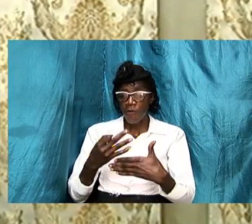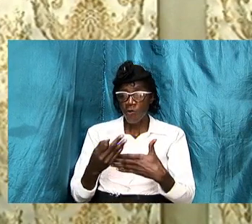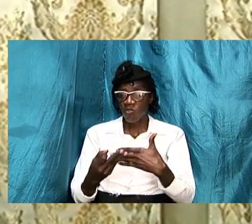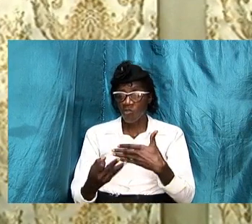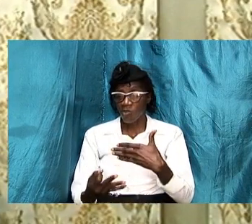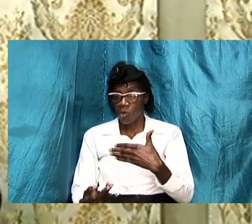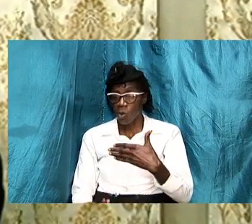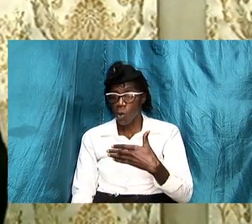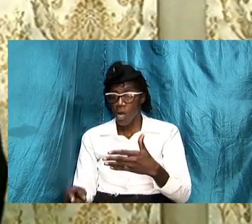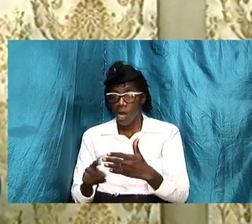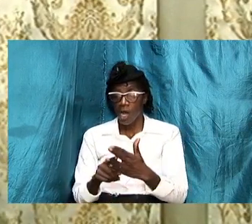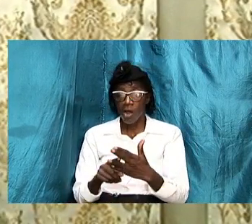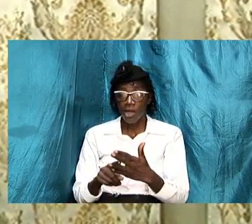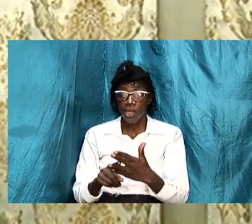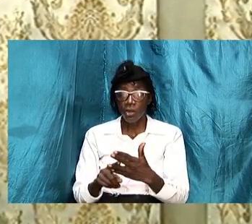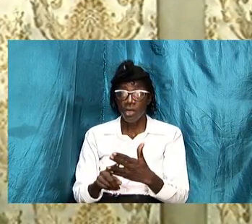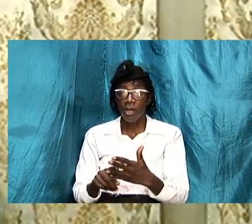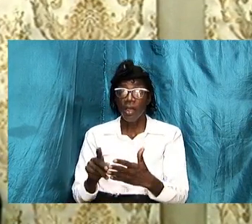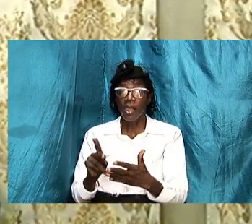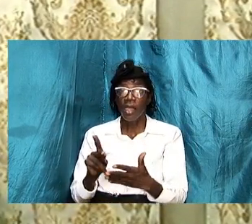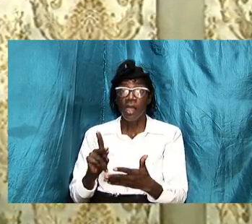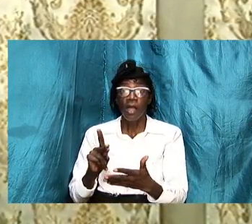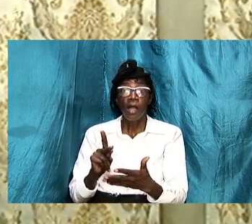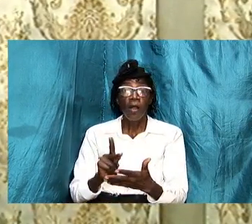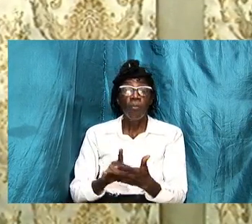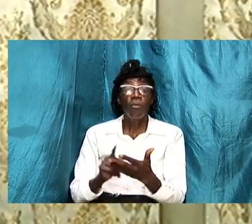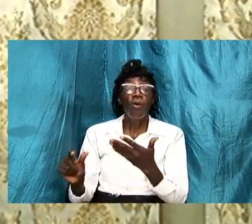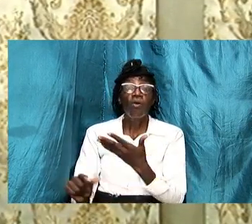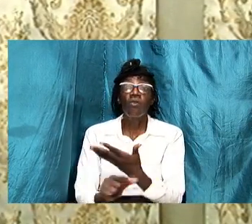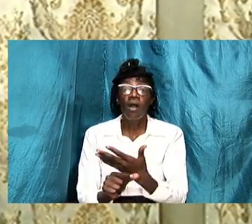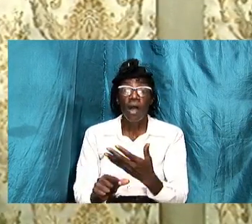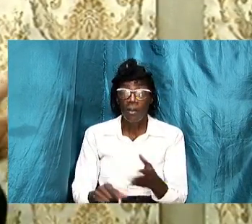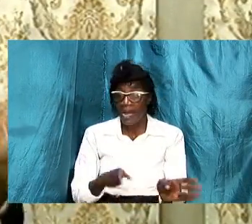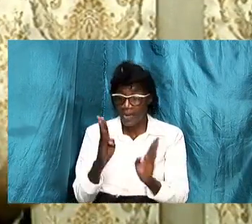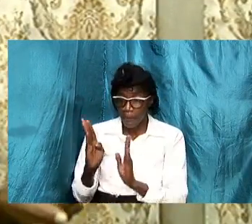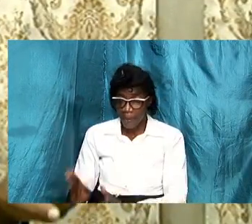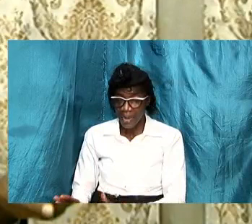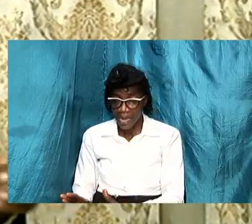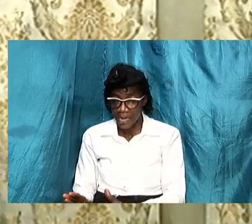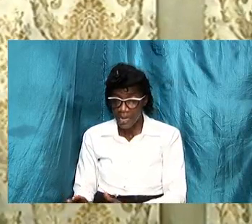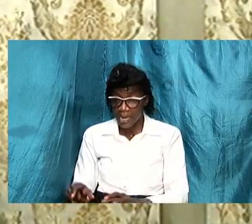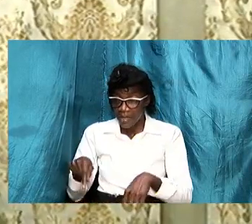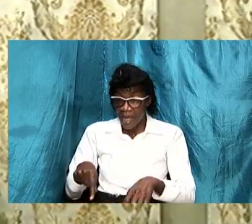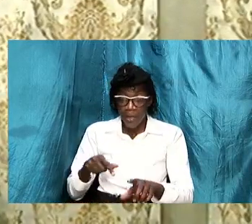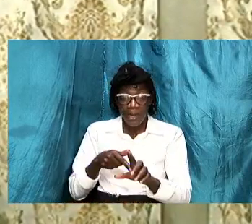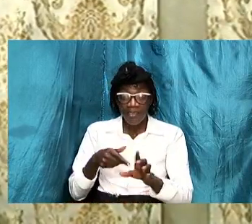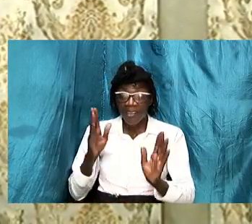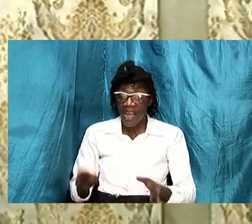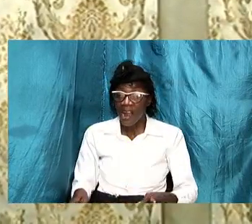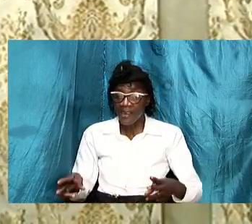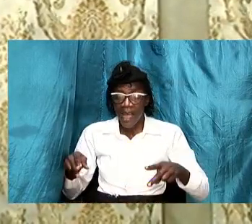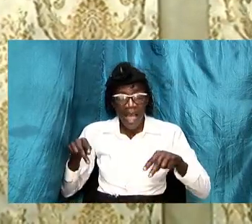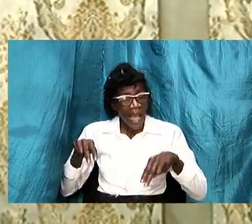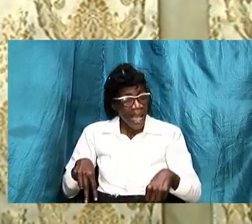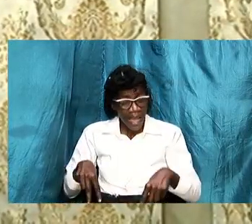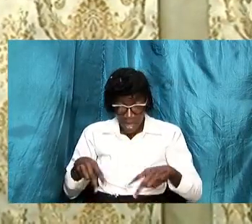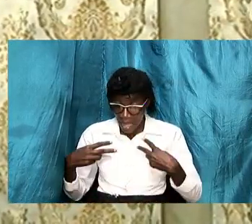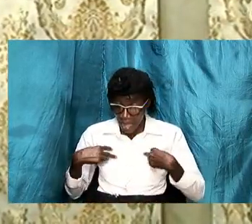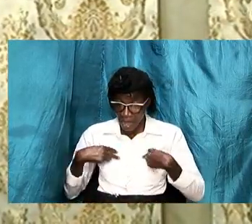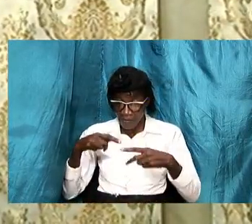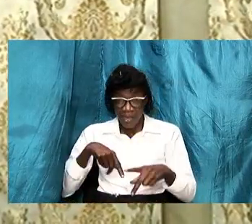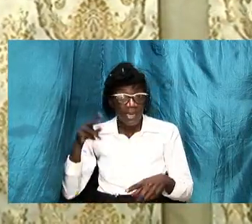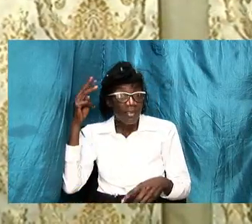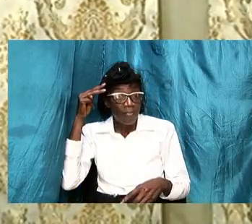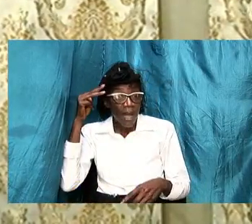program and the plan that the originator had in his mind and he has revealed it in the book